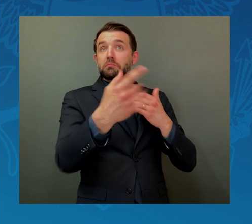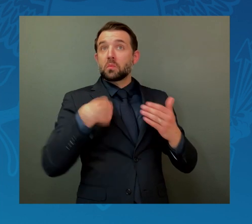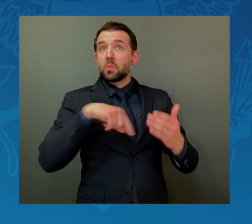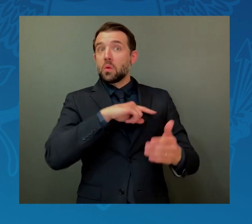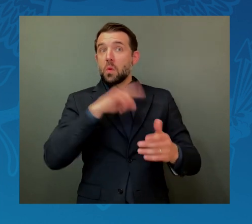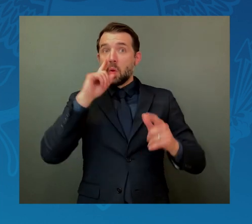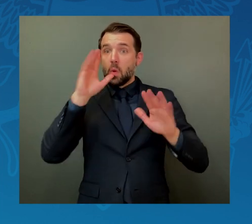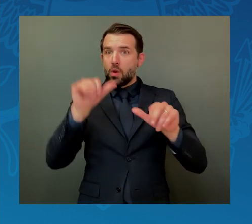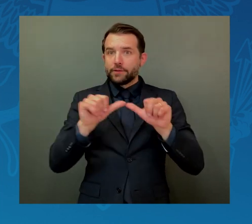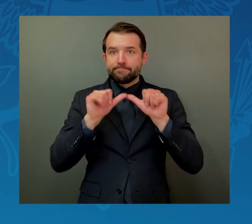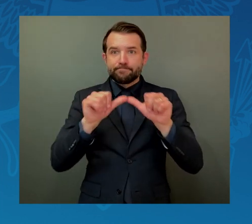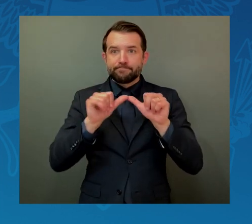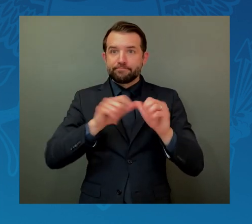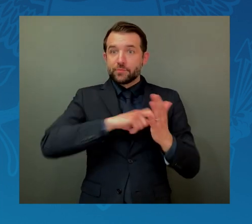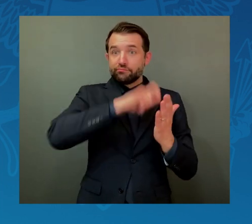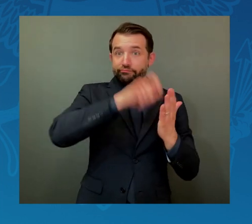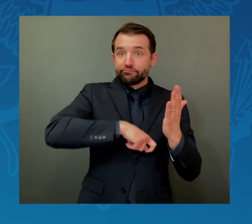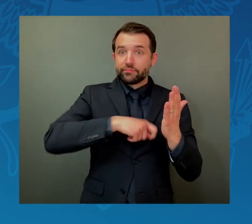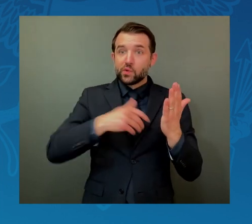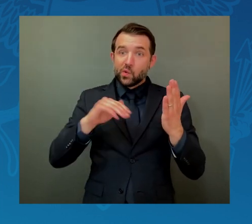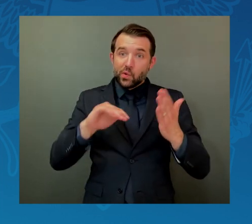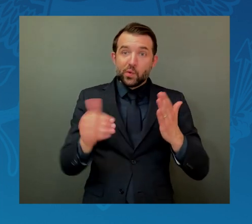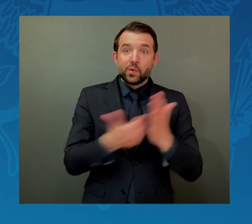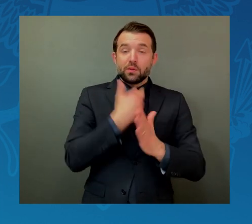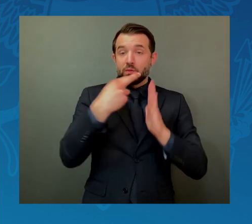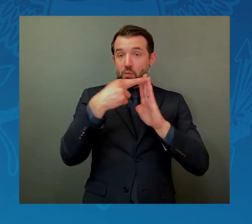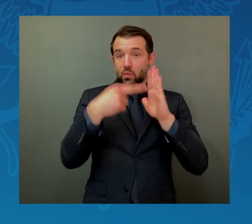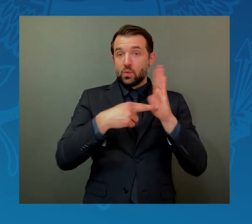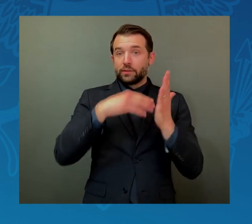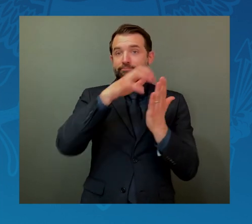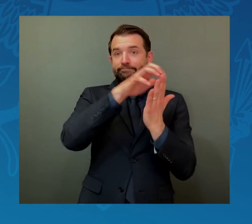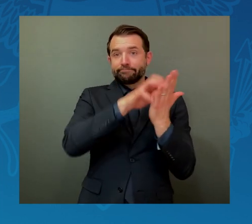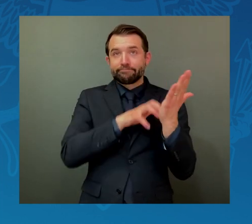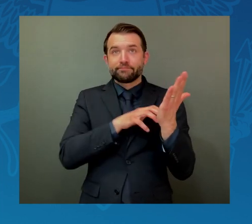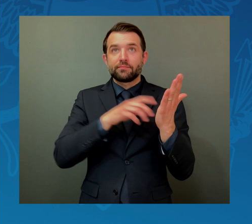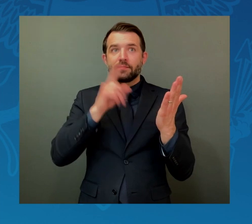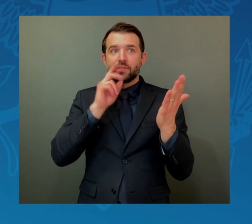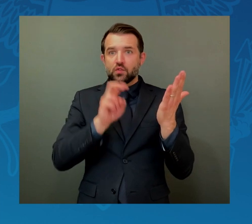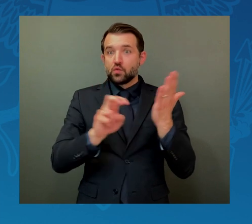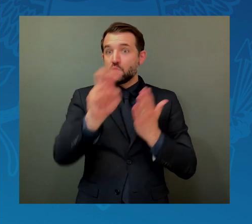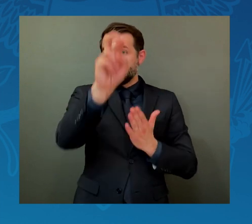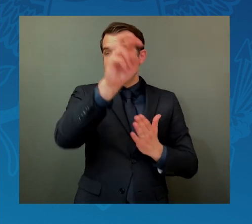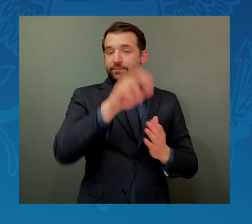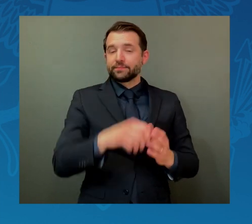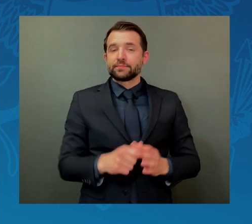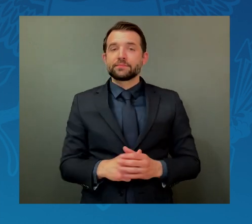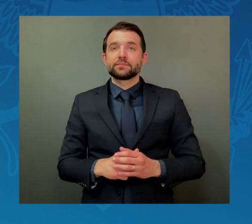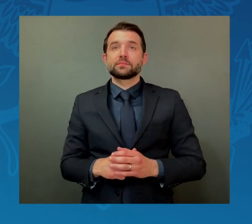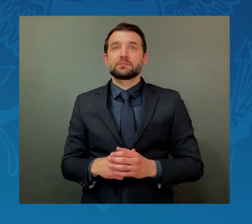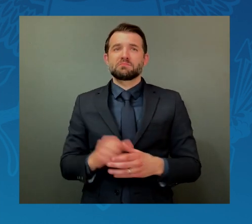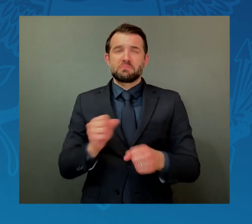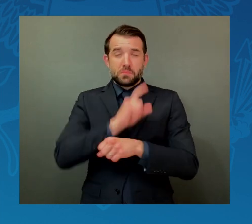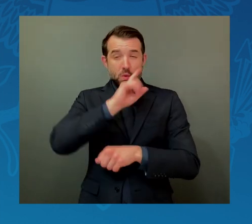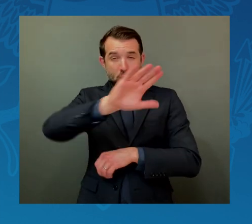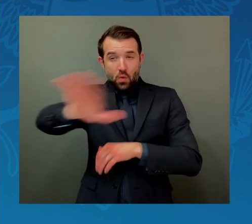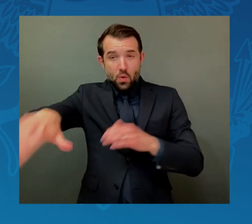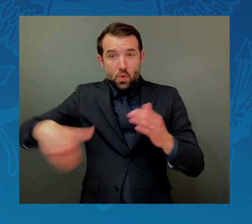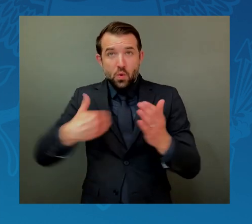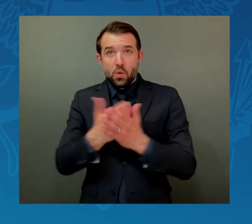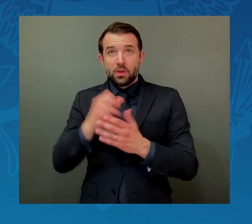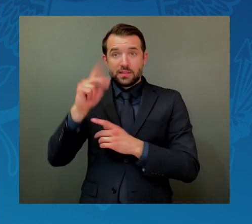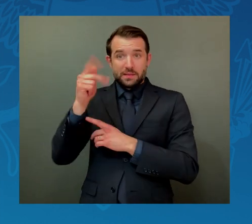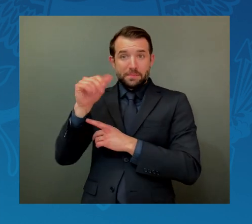rules of the road to ensure all space activities are conducted in a responsible,